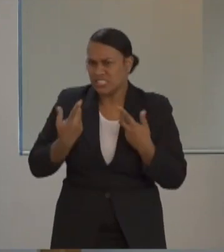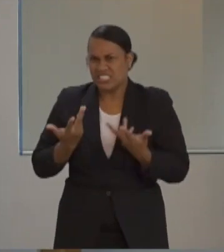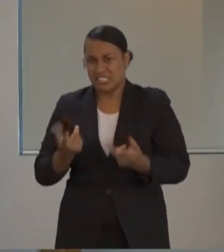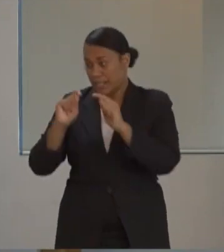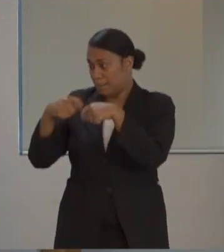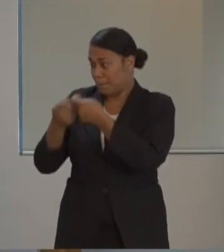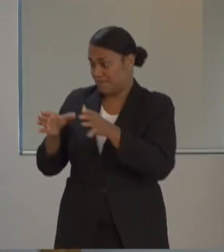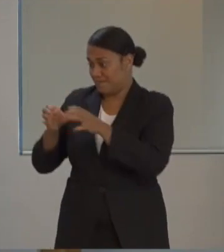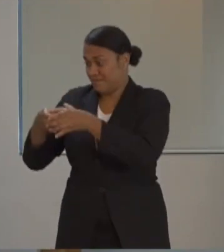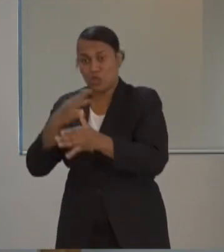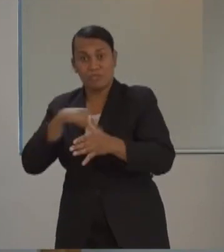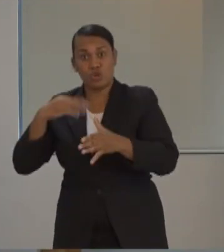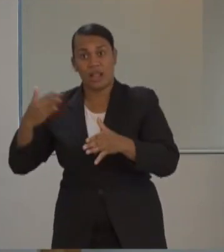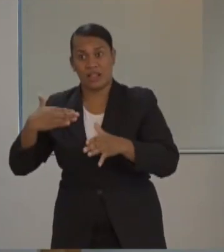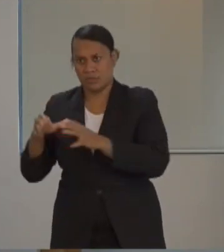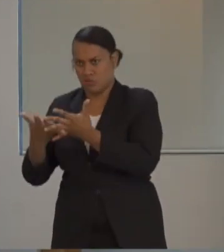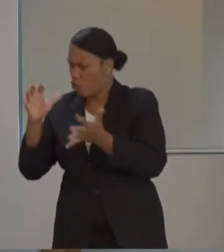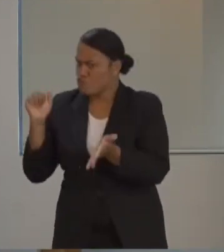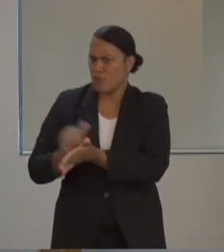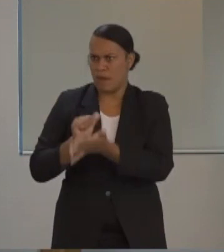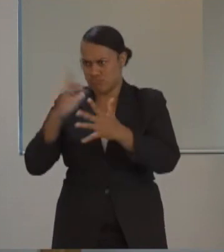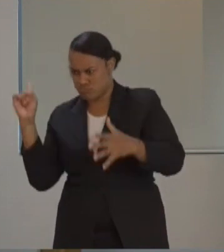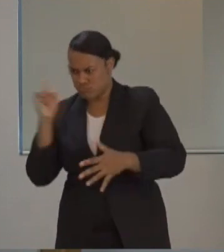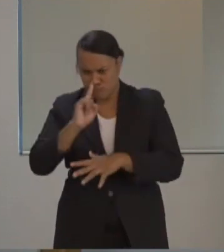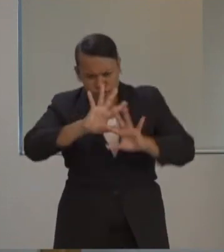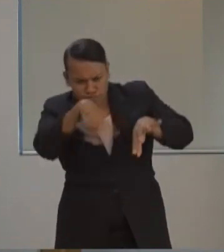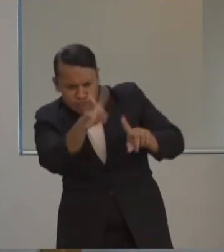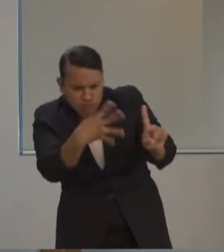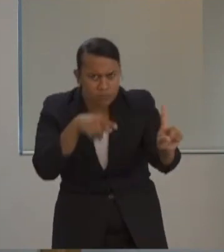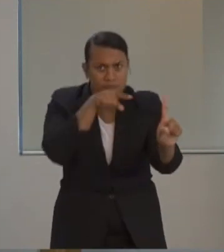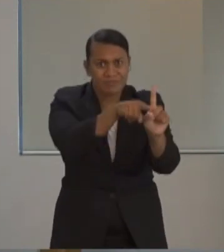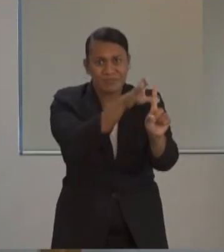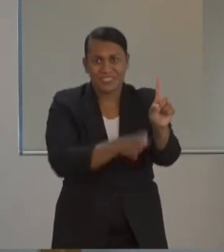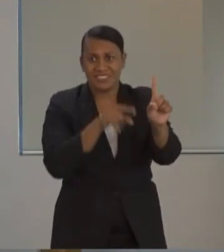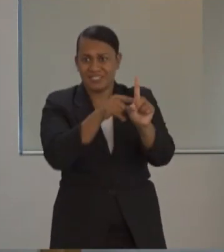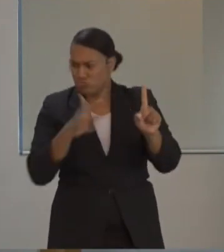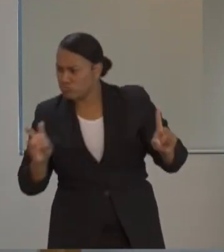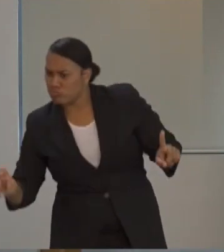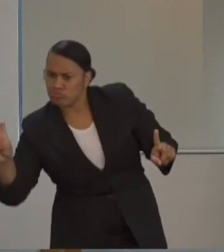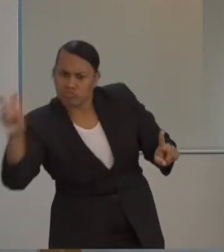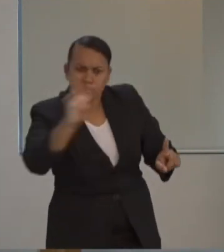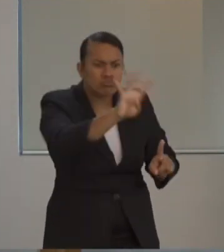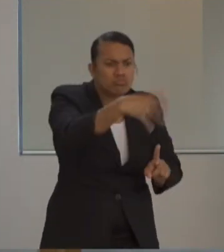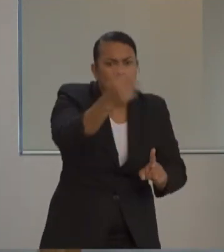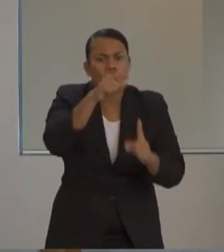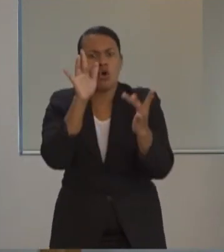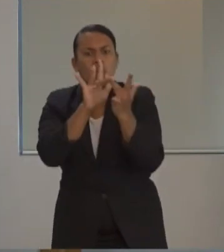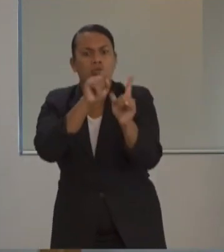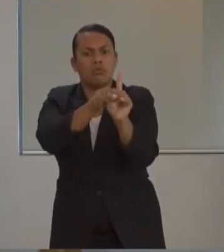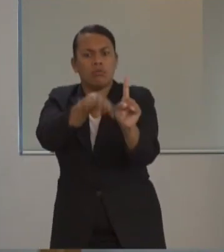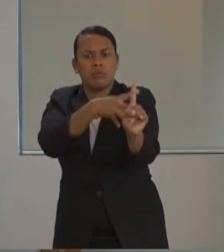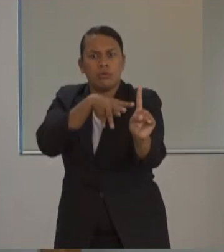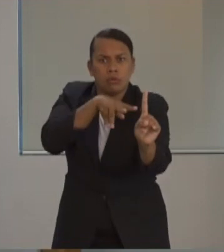large-scale screening of the entire province. As with Suba and Lotoka, public